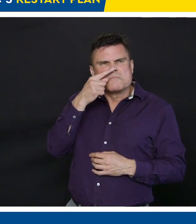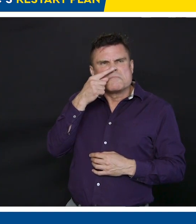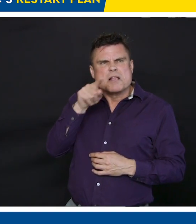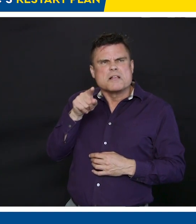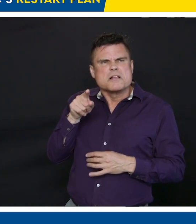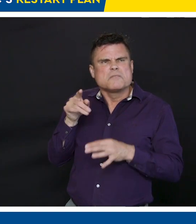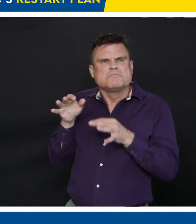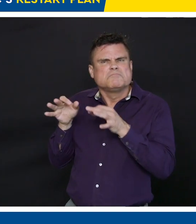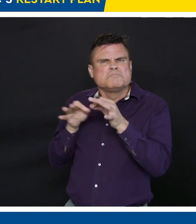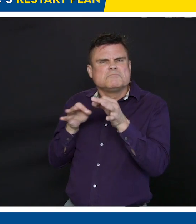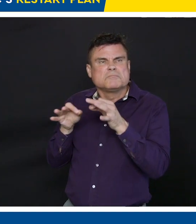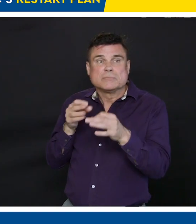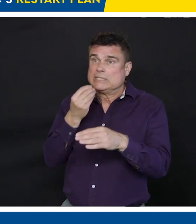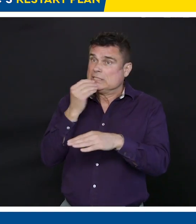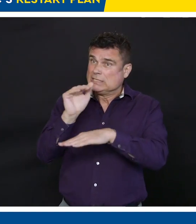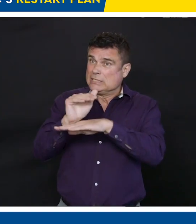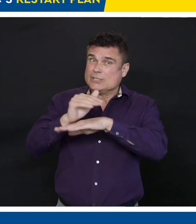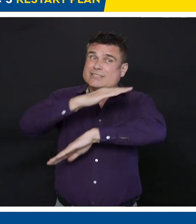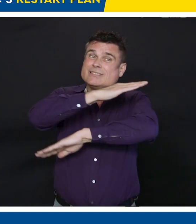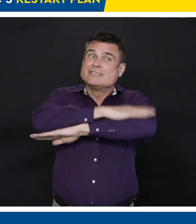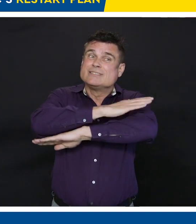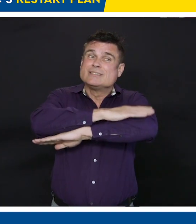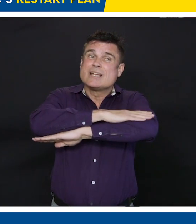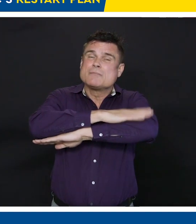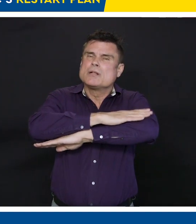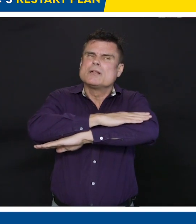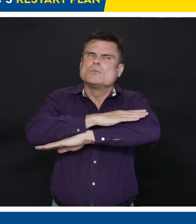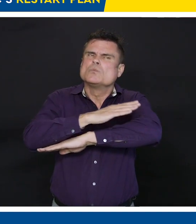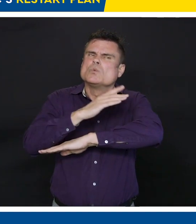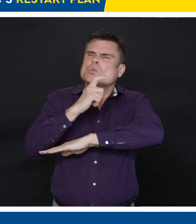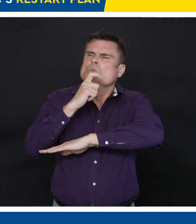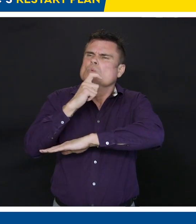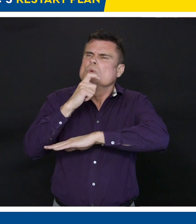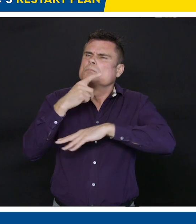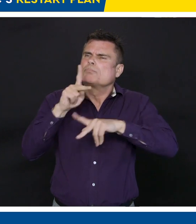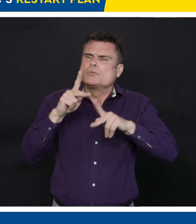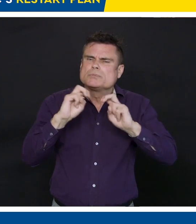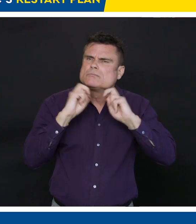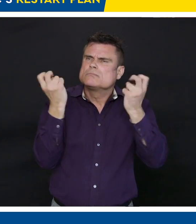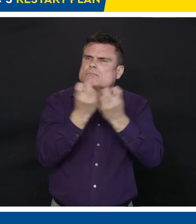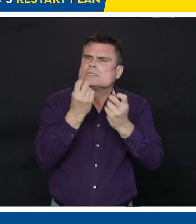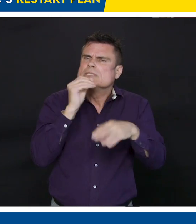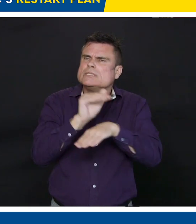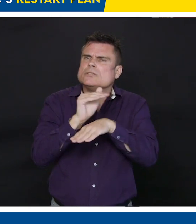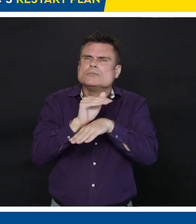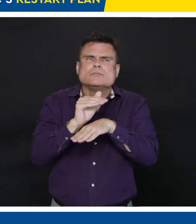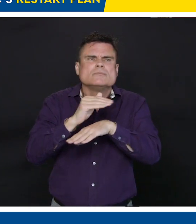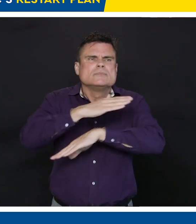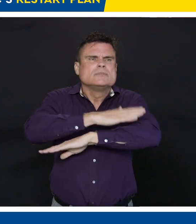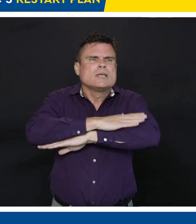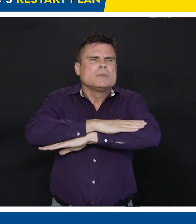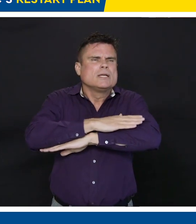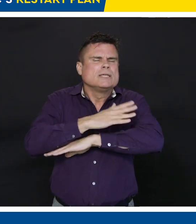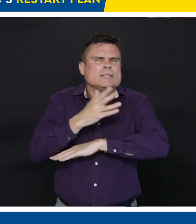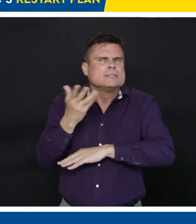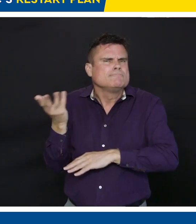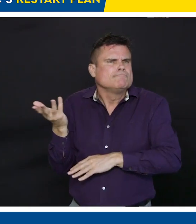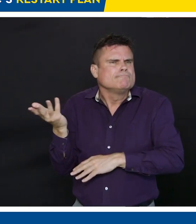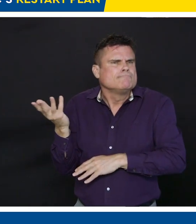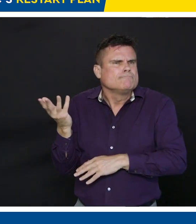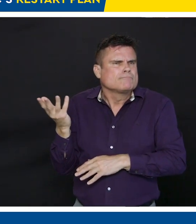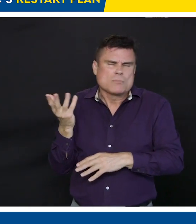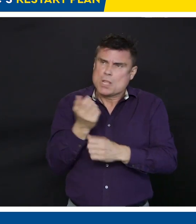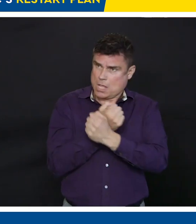crossing the gap with hugs and handshaking. It kind of sounds like now that hugs are on the table, so if I'm really careful about it,